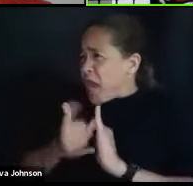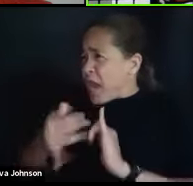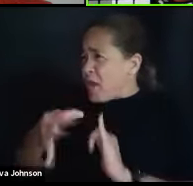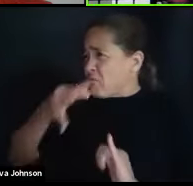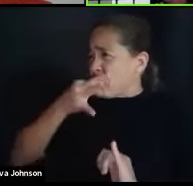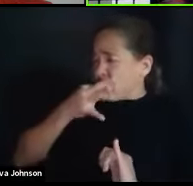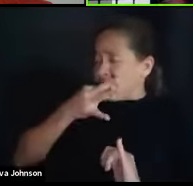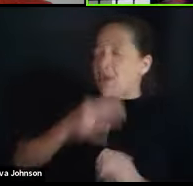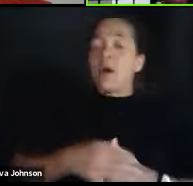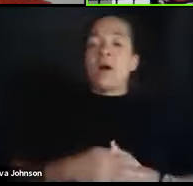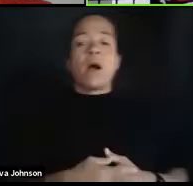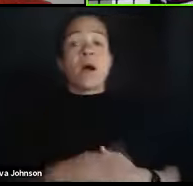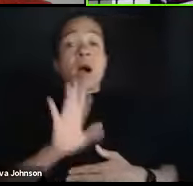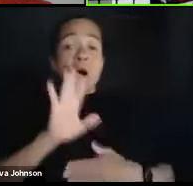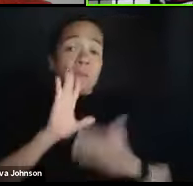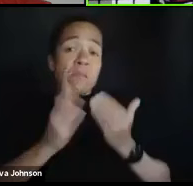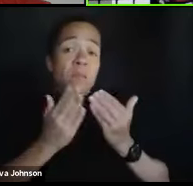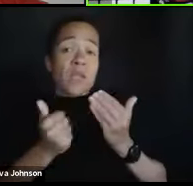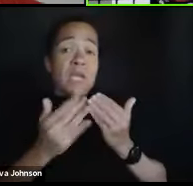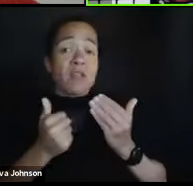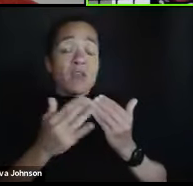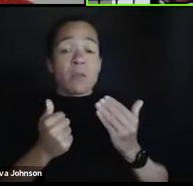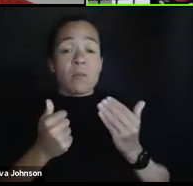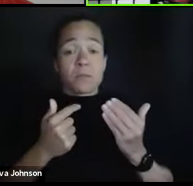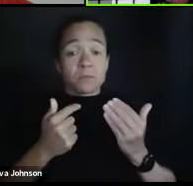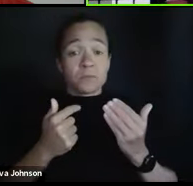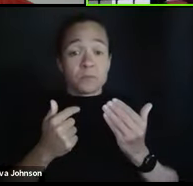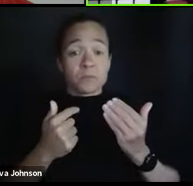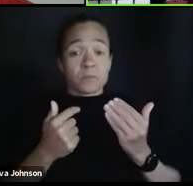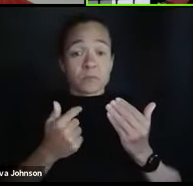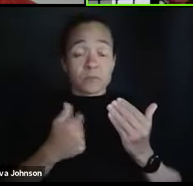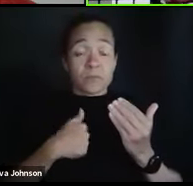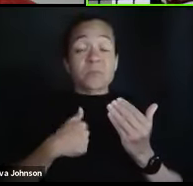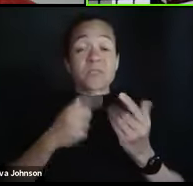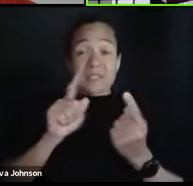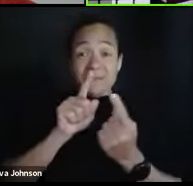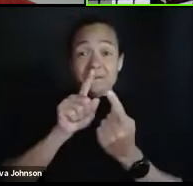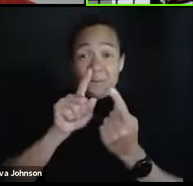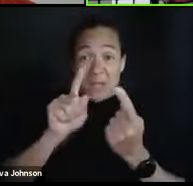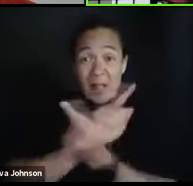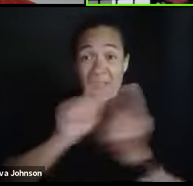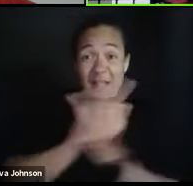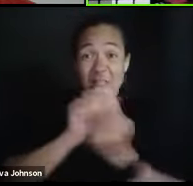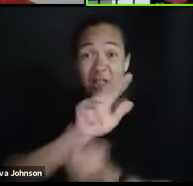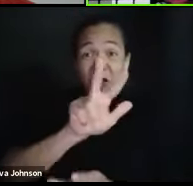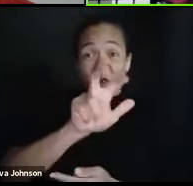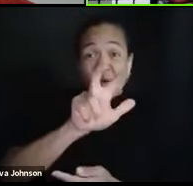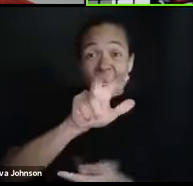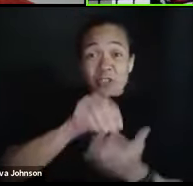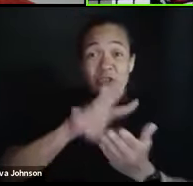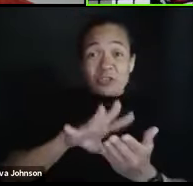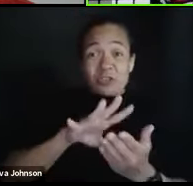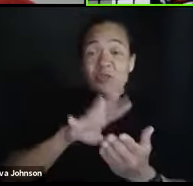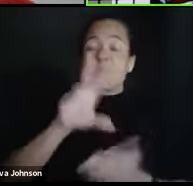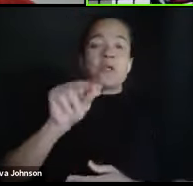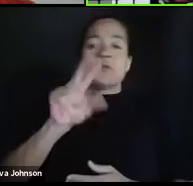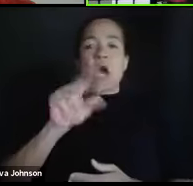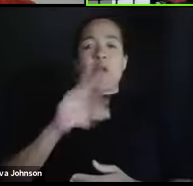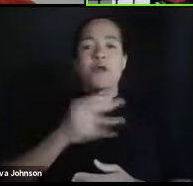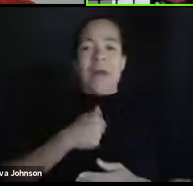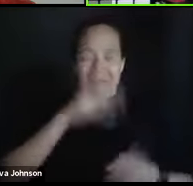it's easy because I don't see 300 students at a time. I see one student at a time.